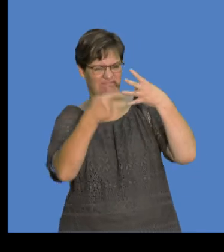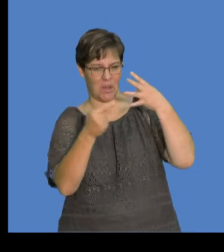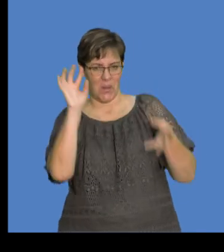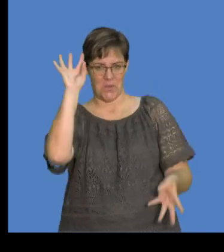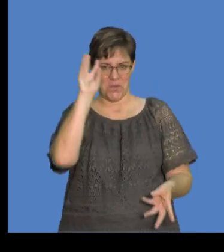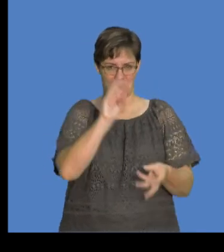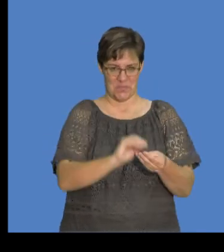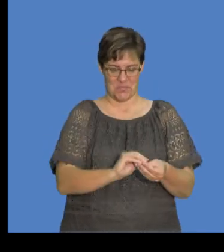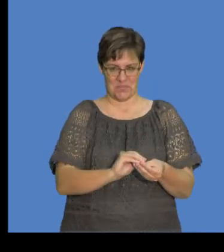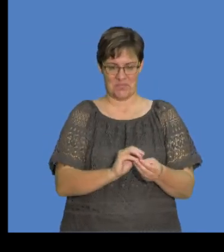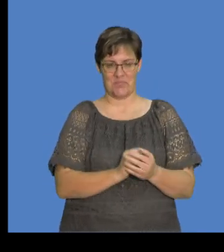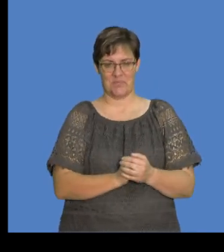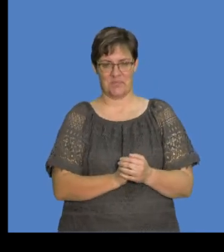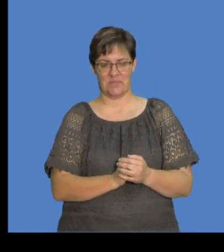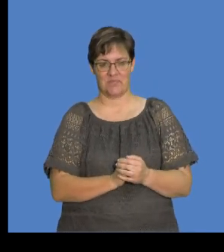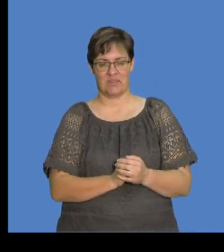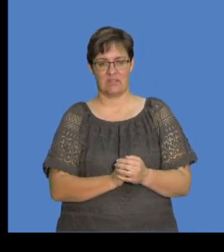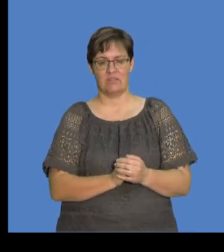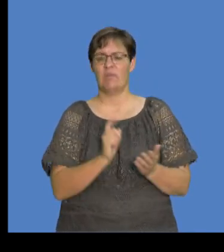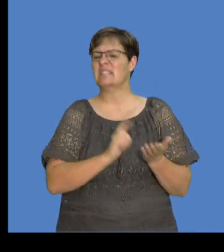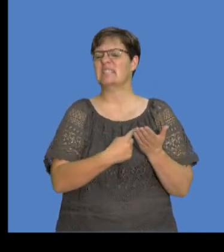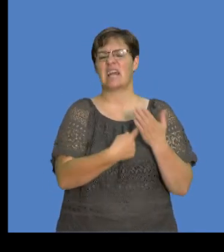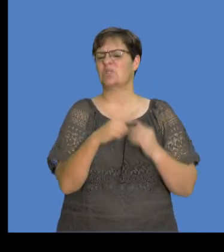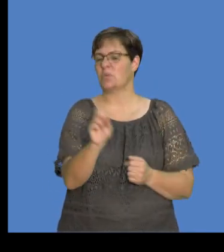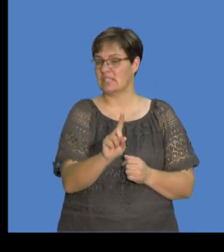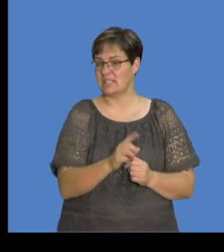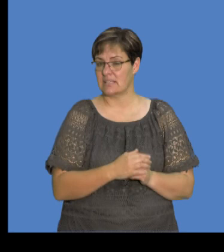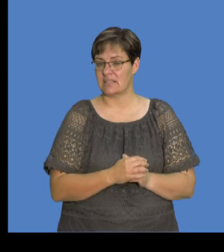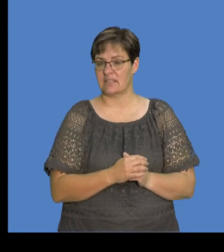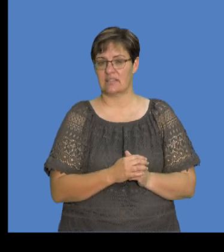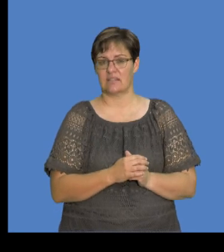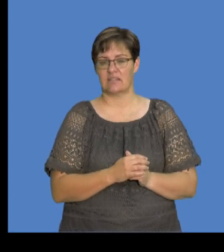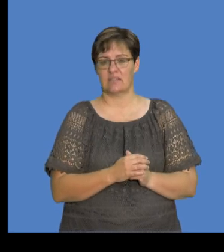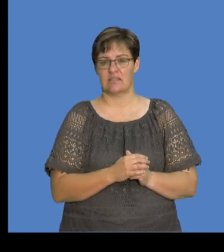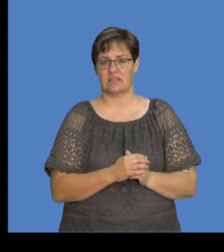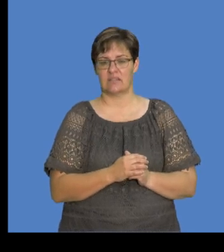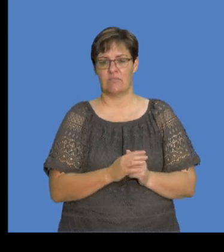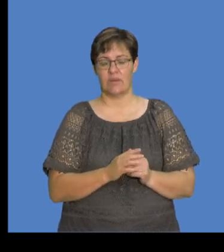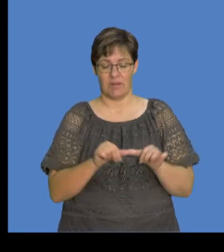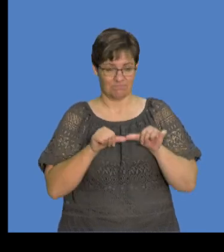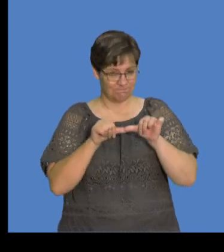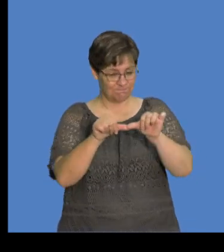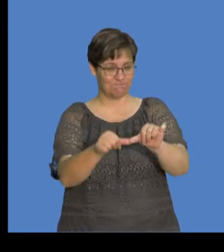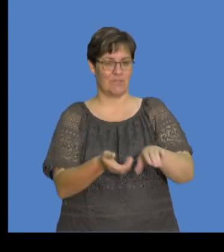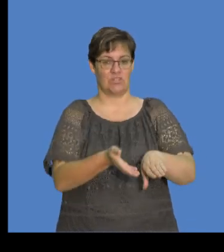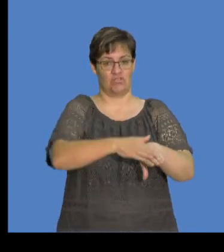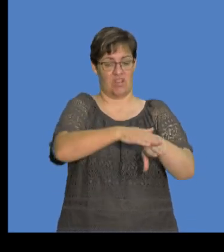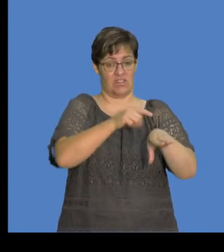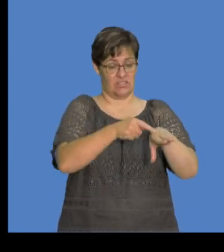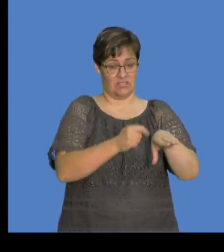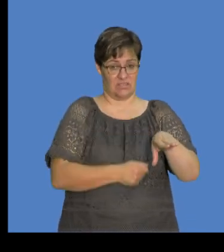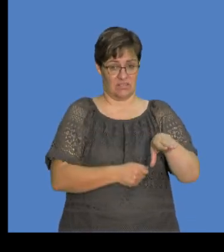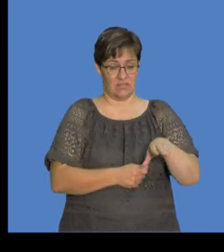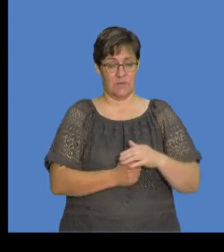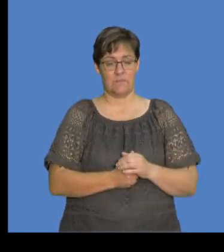bring all these pieces together. Now, our discussion was purely based on, you know, conservation of